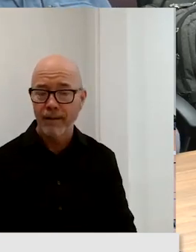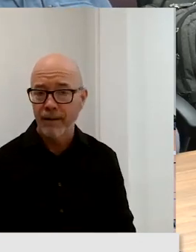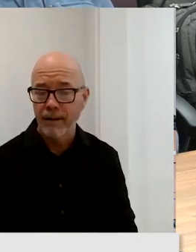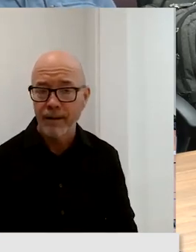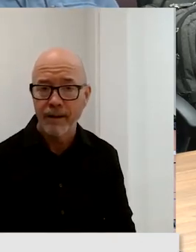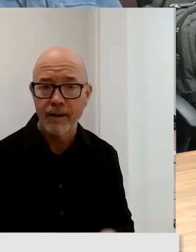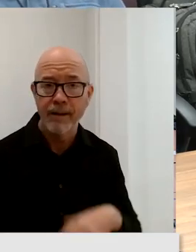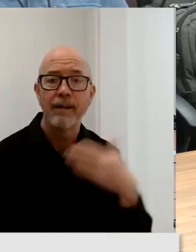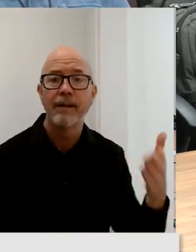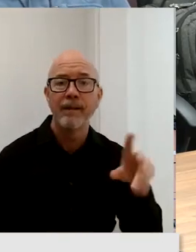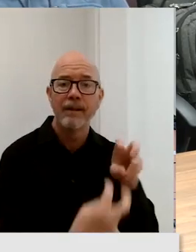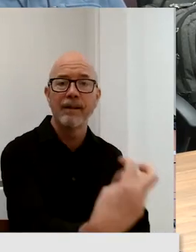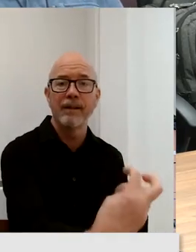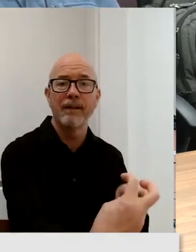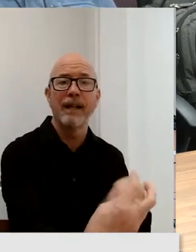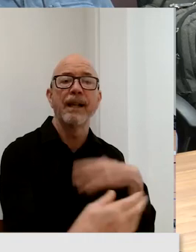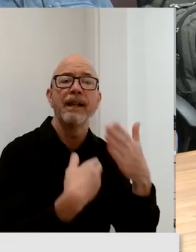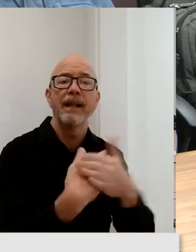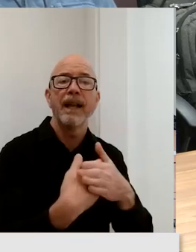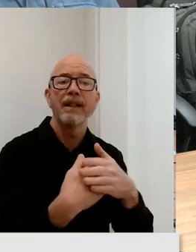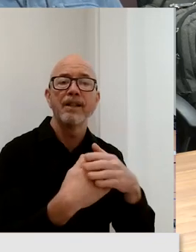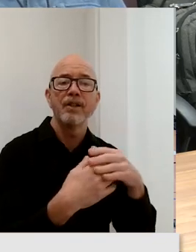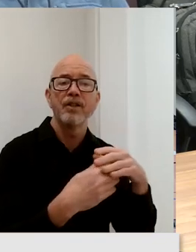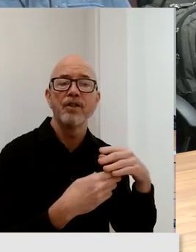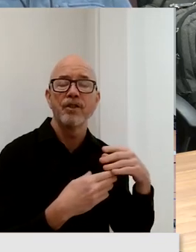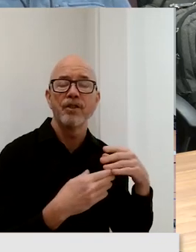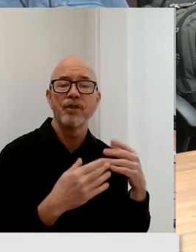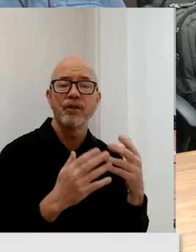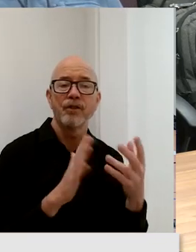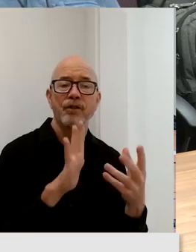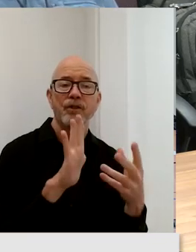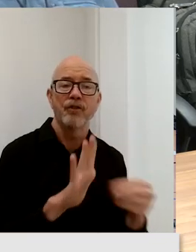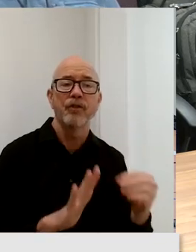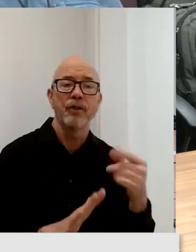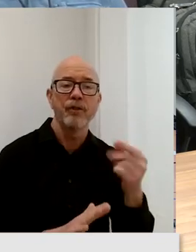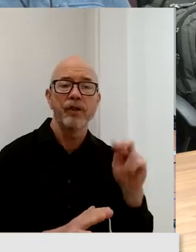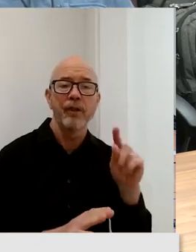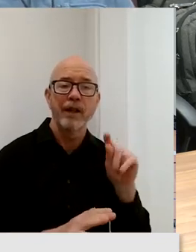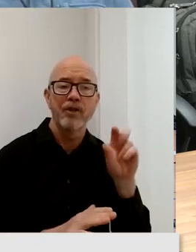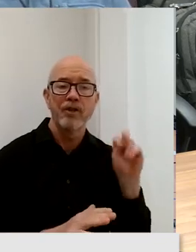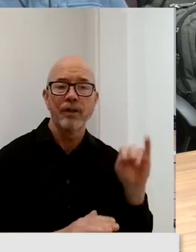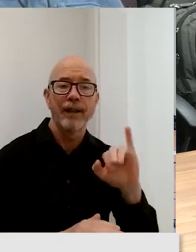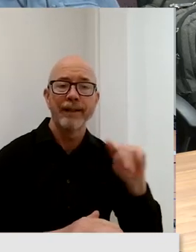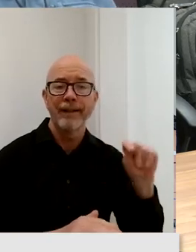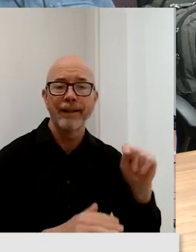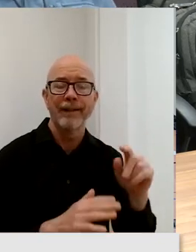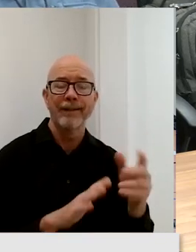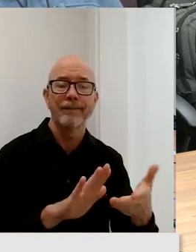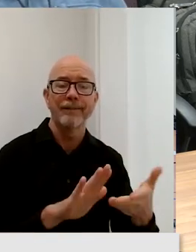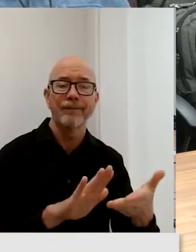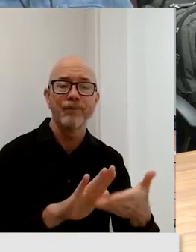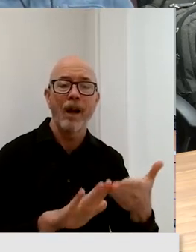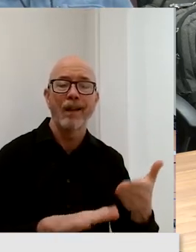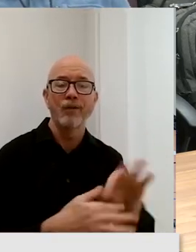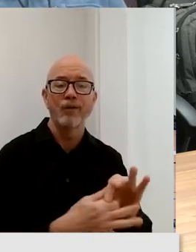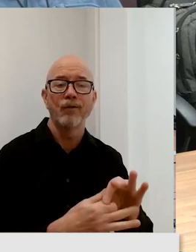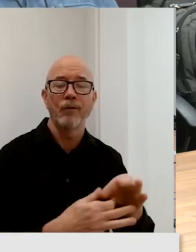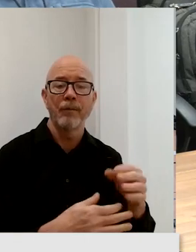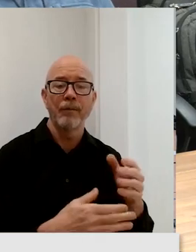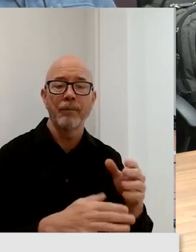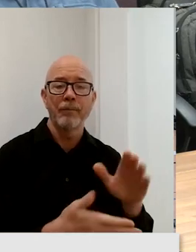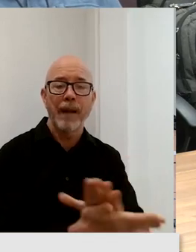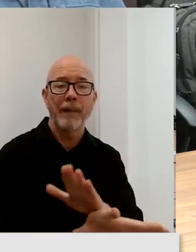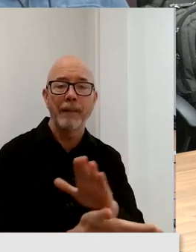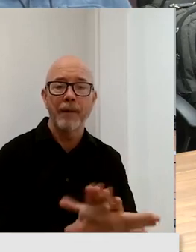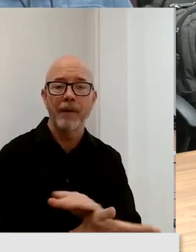Next gen VIT exists on paper. Yeah. The original was all run on TDM stuff. It's